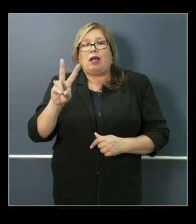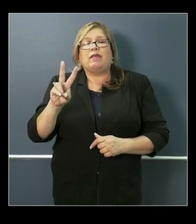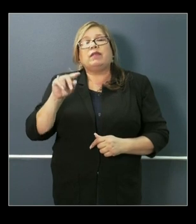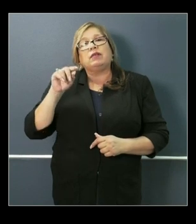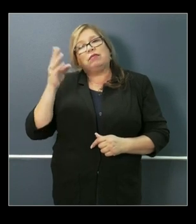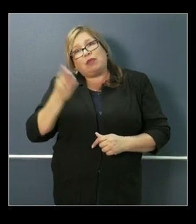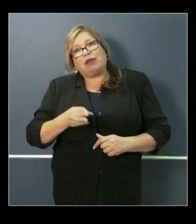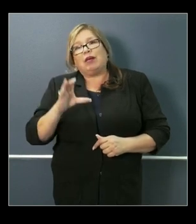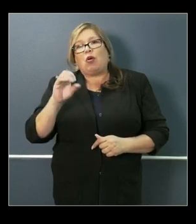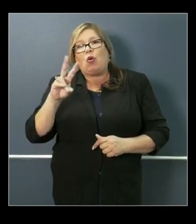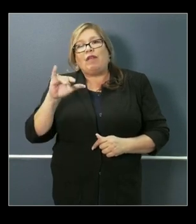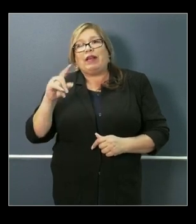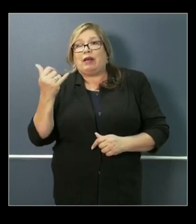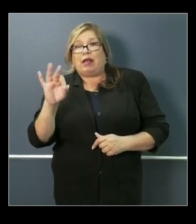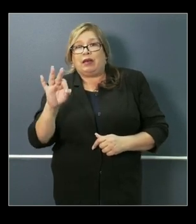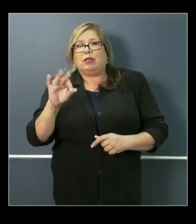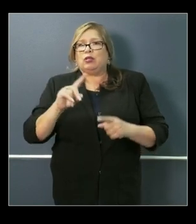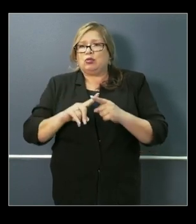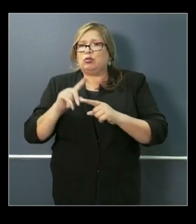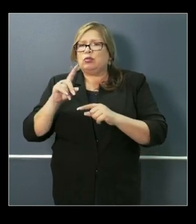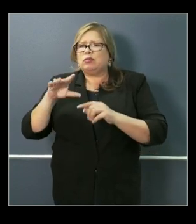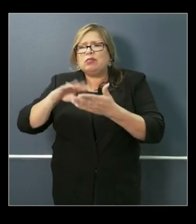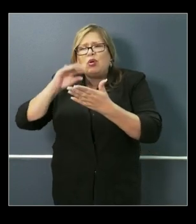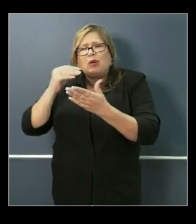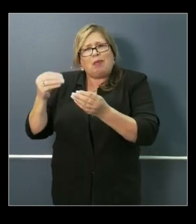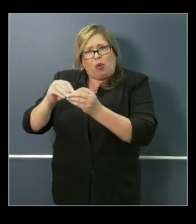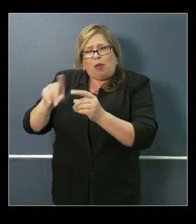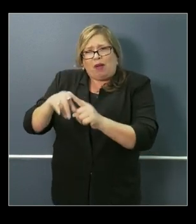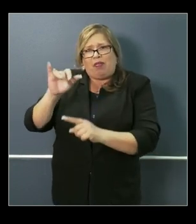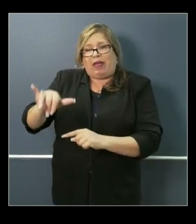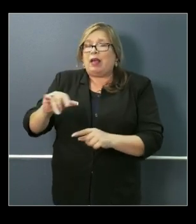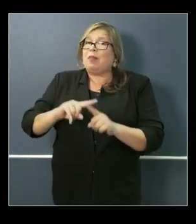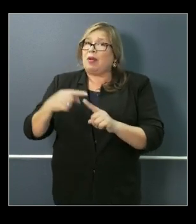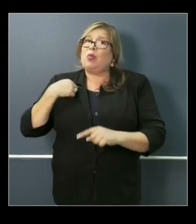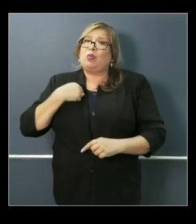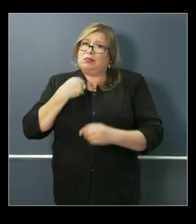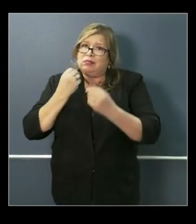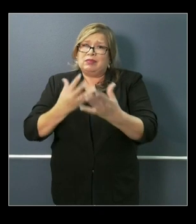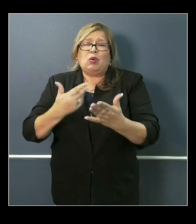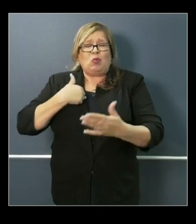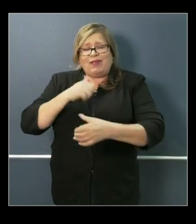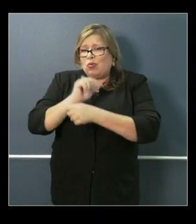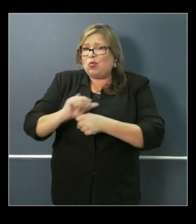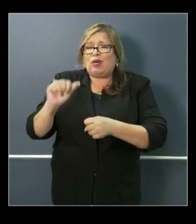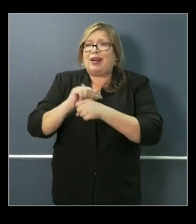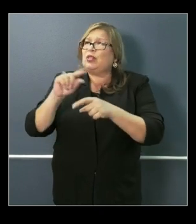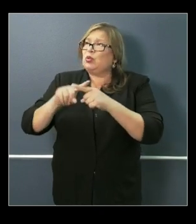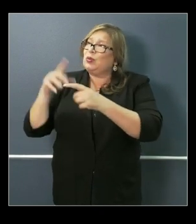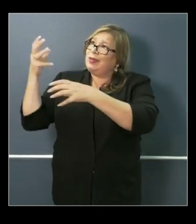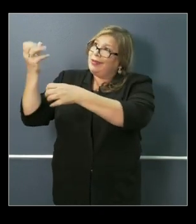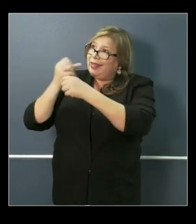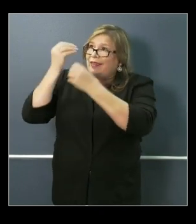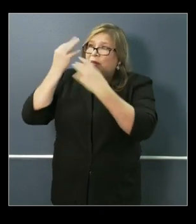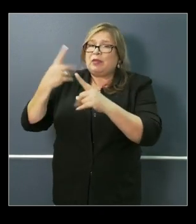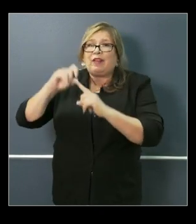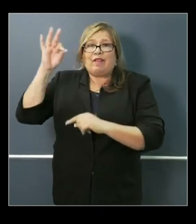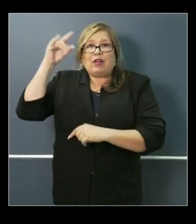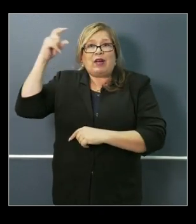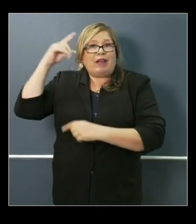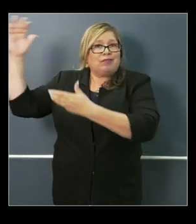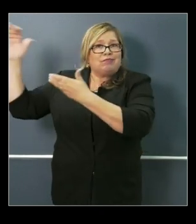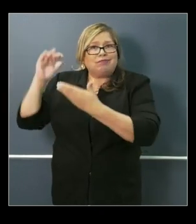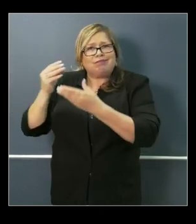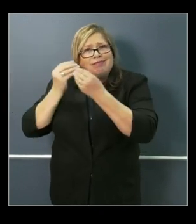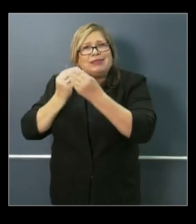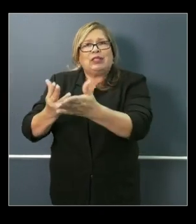information to find out more about that. But we are working diligently to both get the information we need from the Federal Government and